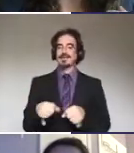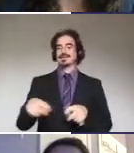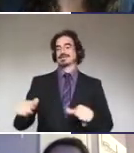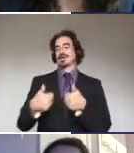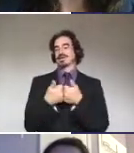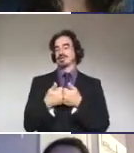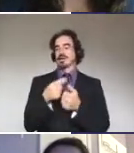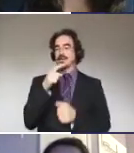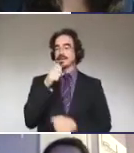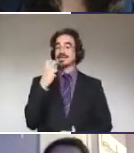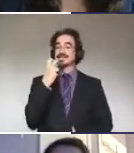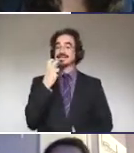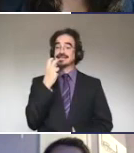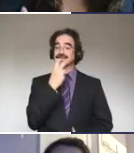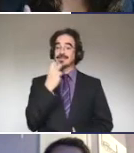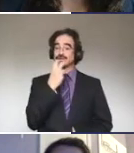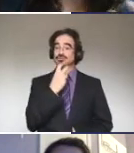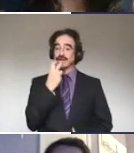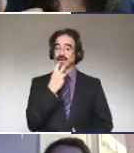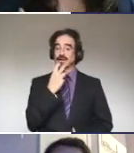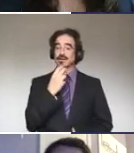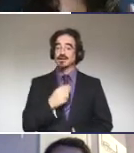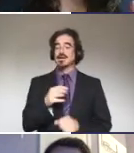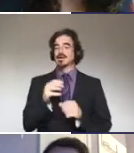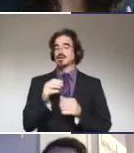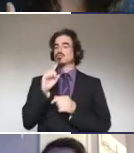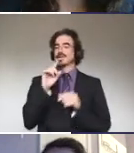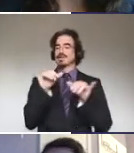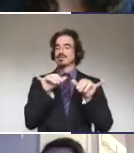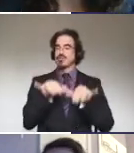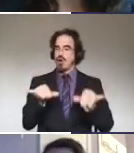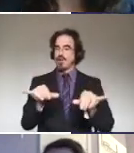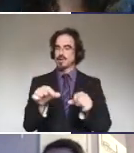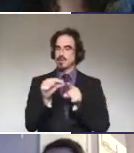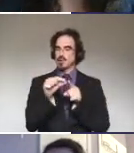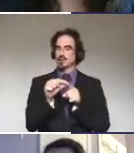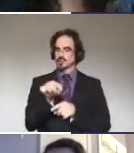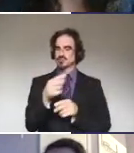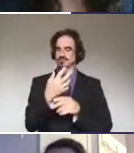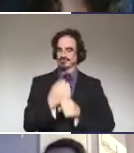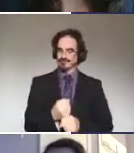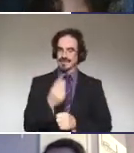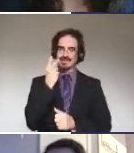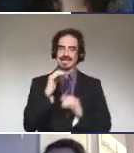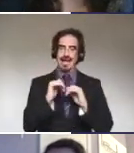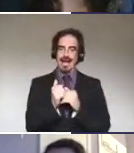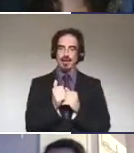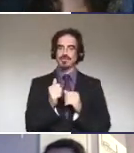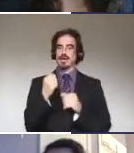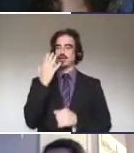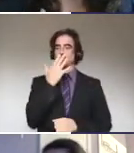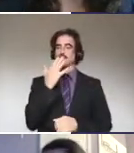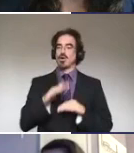of speech reading is common words, you're used to seeing how they look on lips. Also,